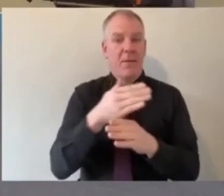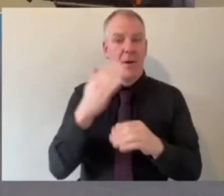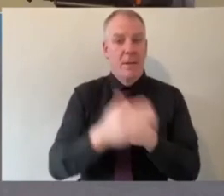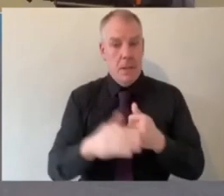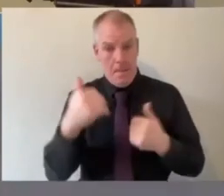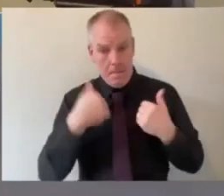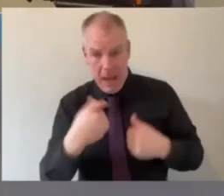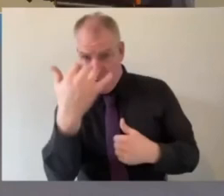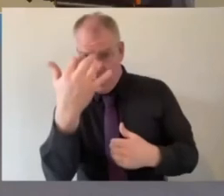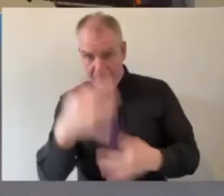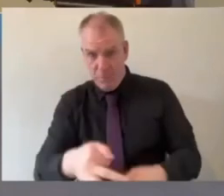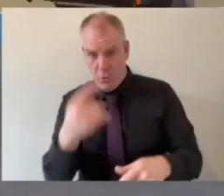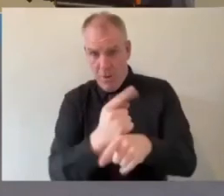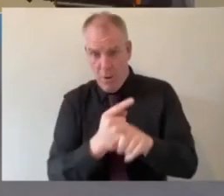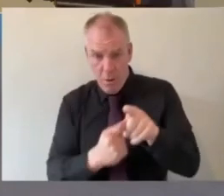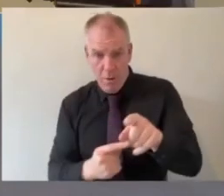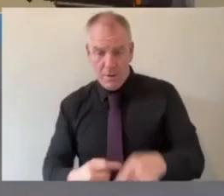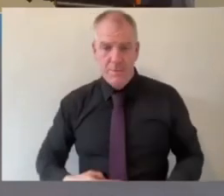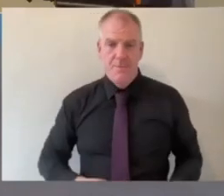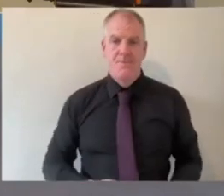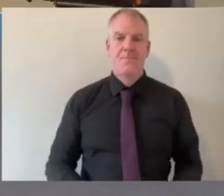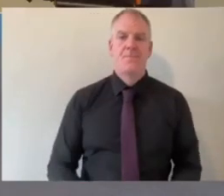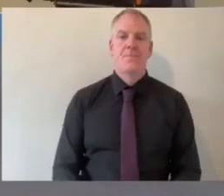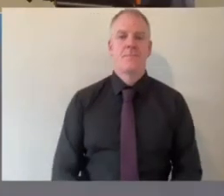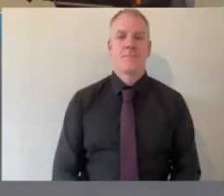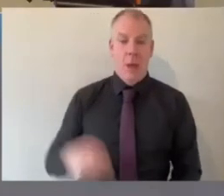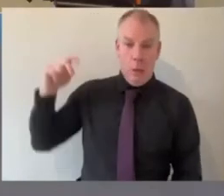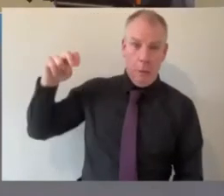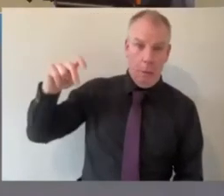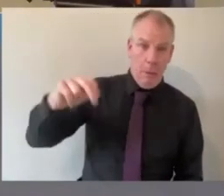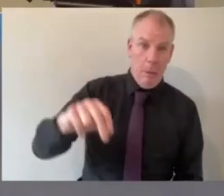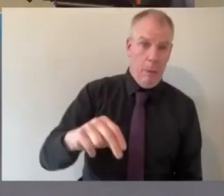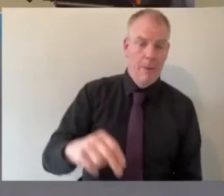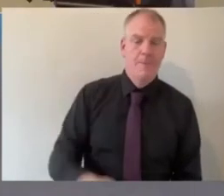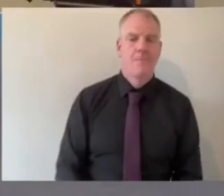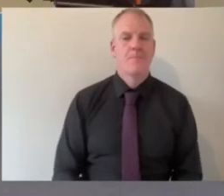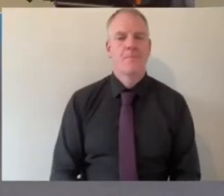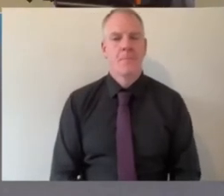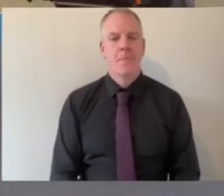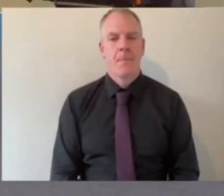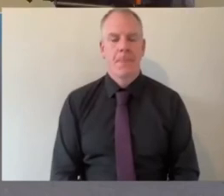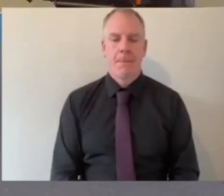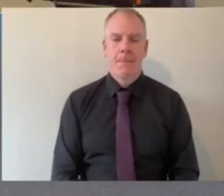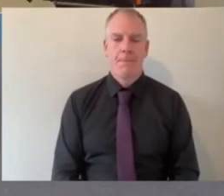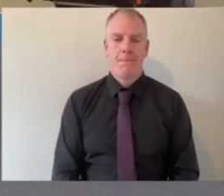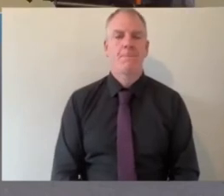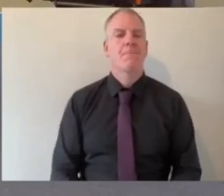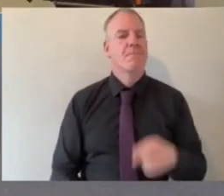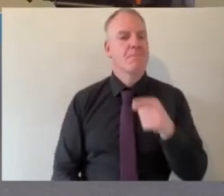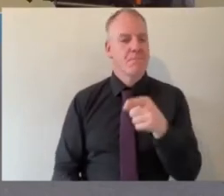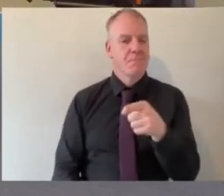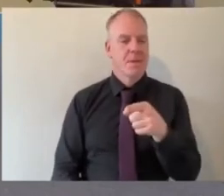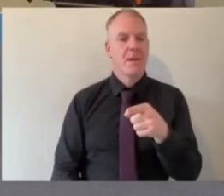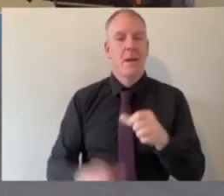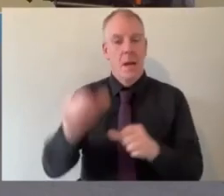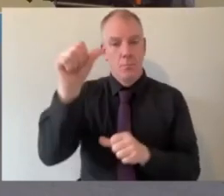front um awkward sprint down oh there's a microphone coming here you're all right you're good um yeah so just we'll keep it as brief